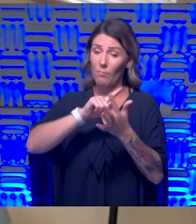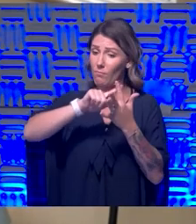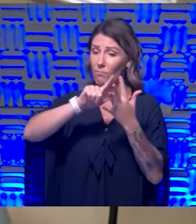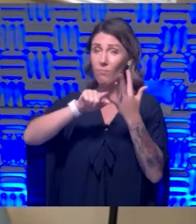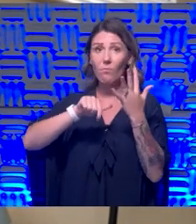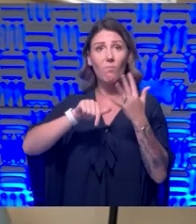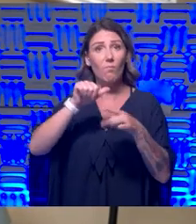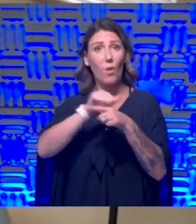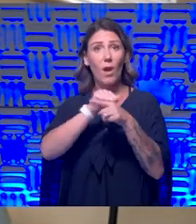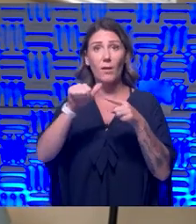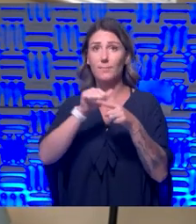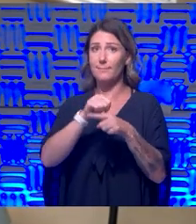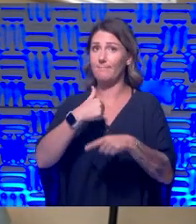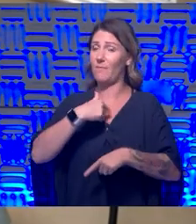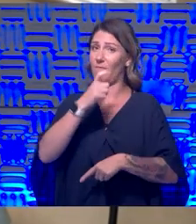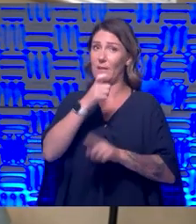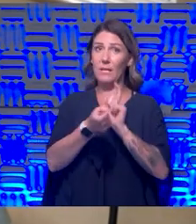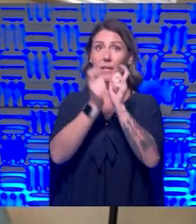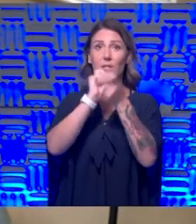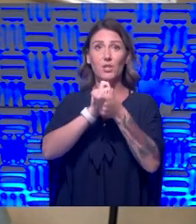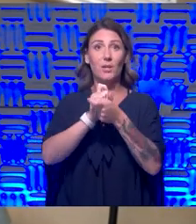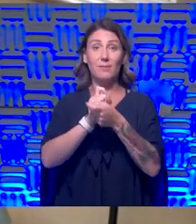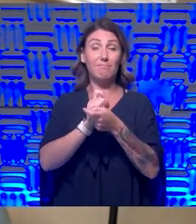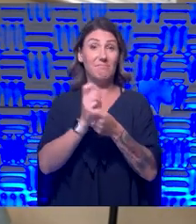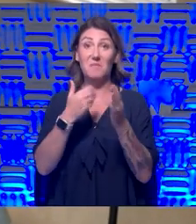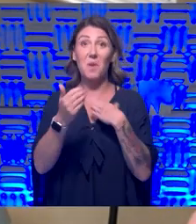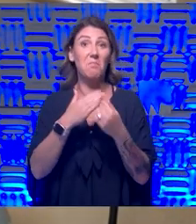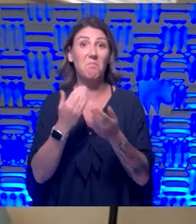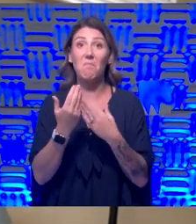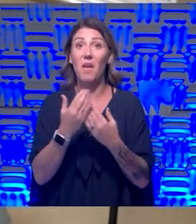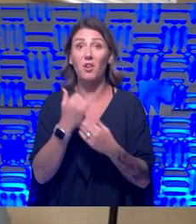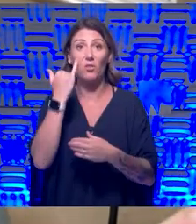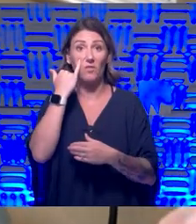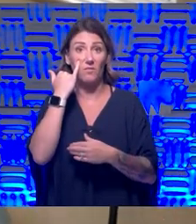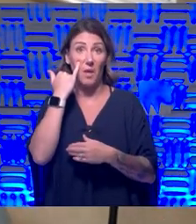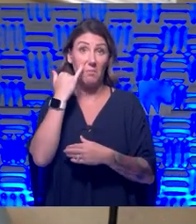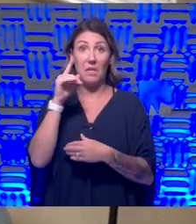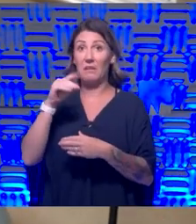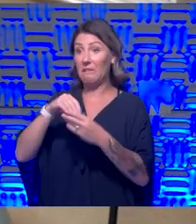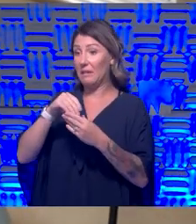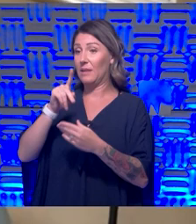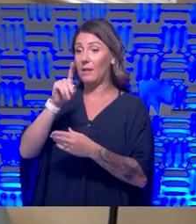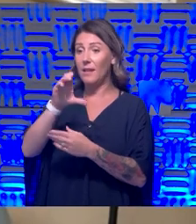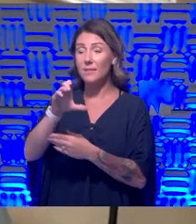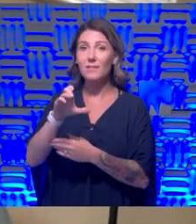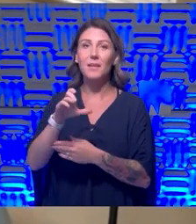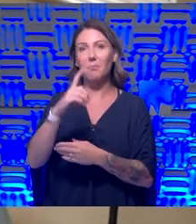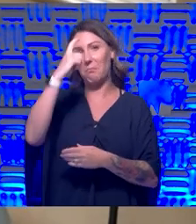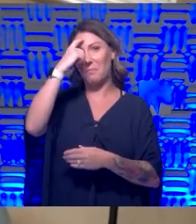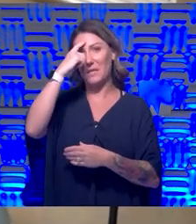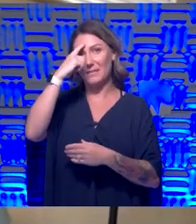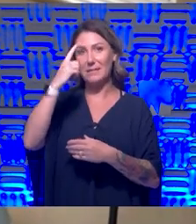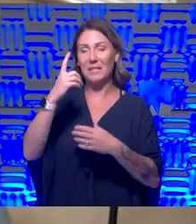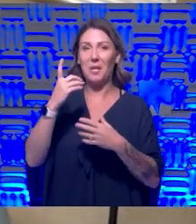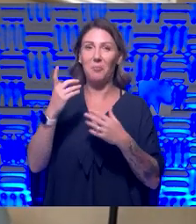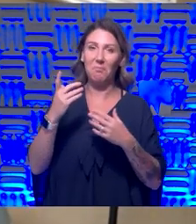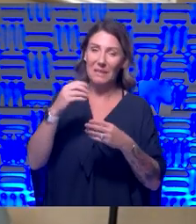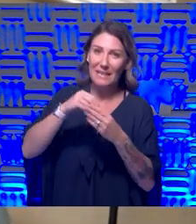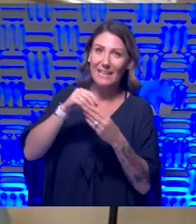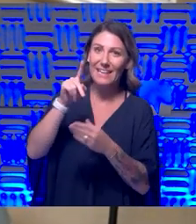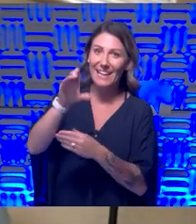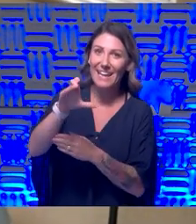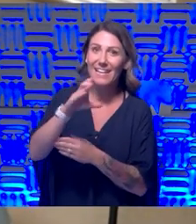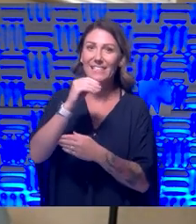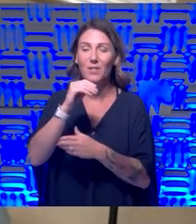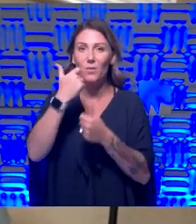not changed. Even though I'm not physically in Kansas City, you know, mentally, I am as far as that goes. And I'm remembering the proper